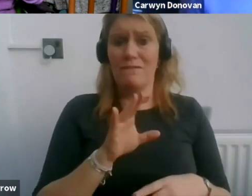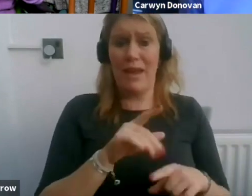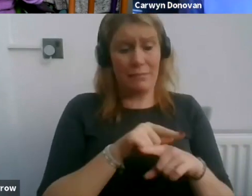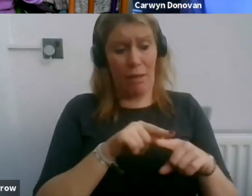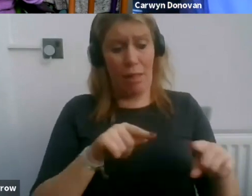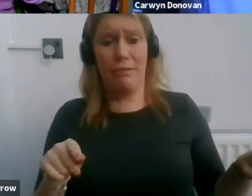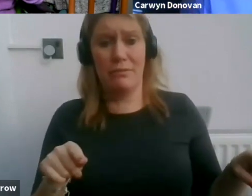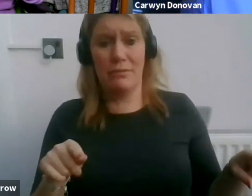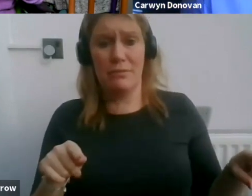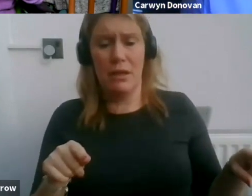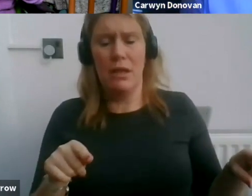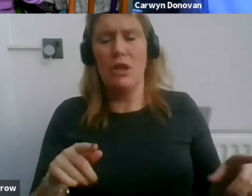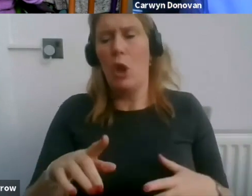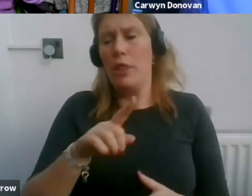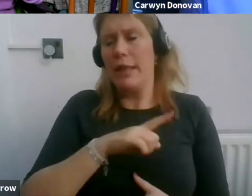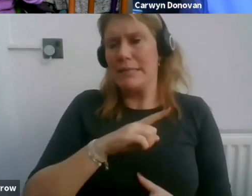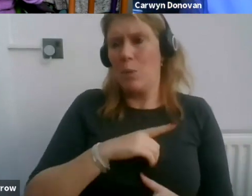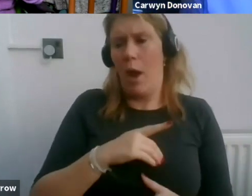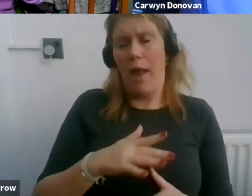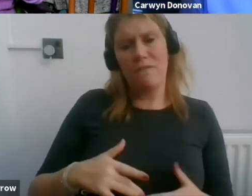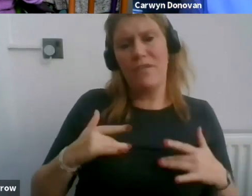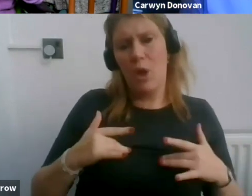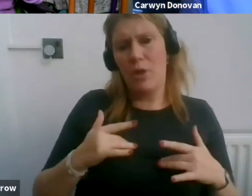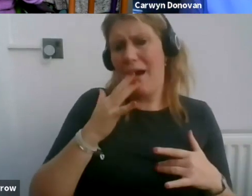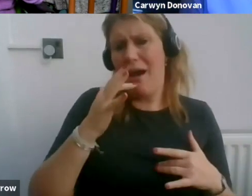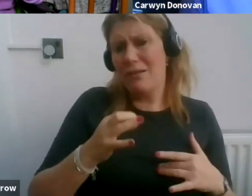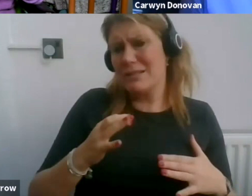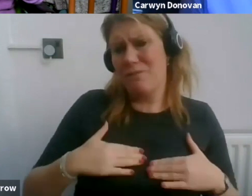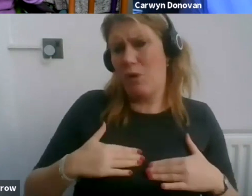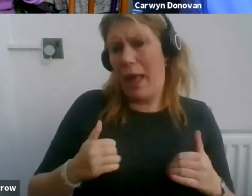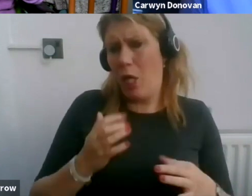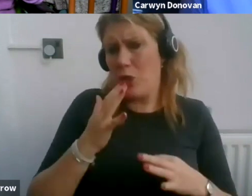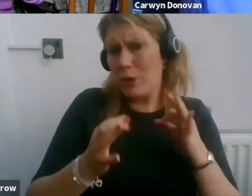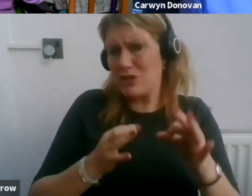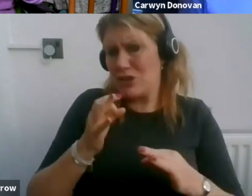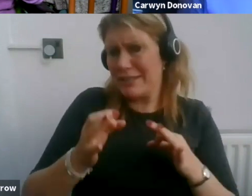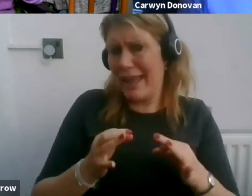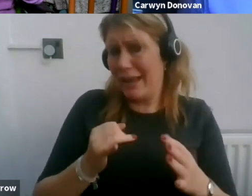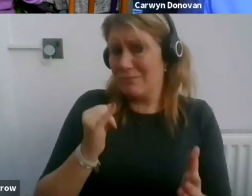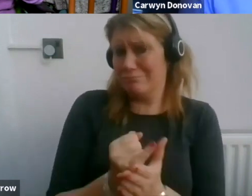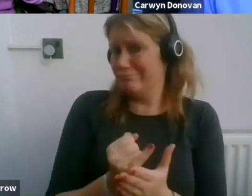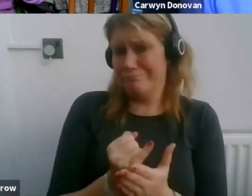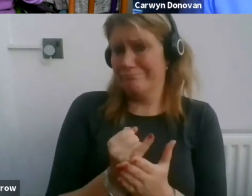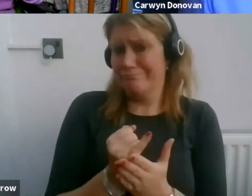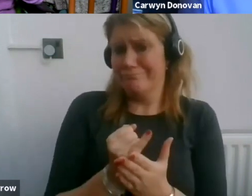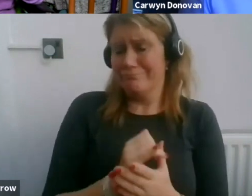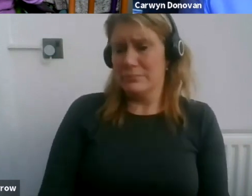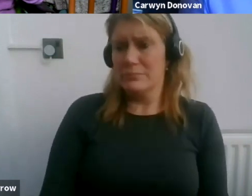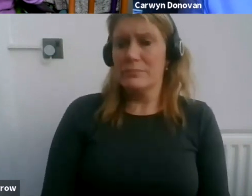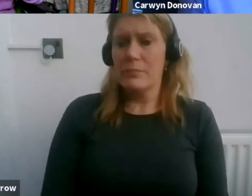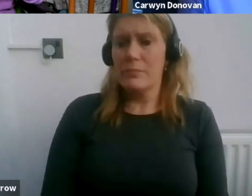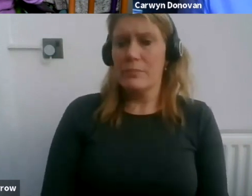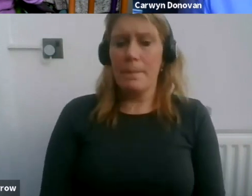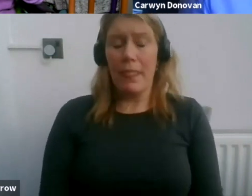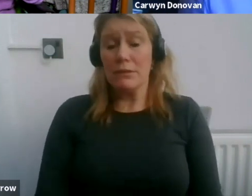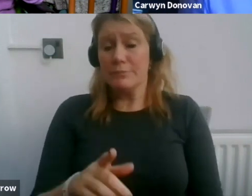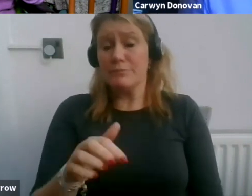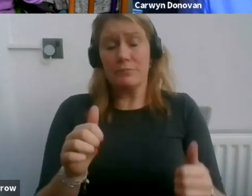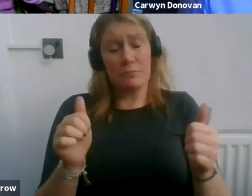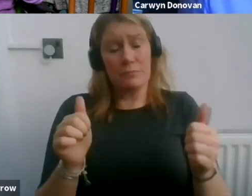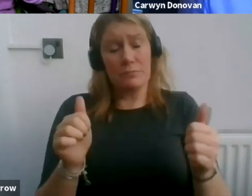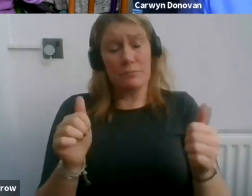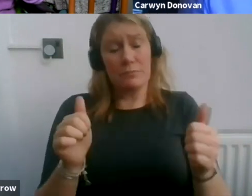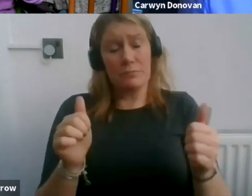asking for a health questionnaire is just a complete red herring. Absolutely, and that's an